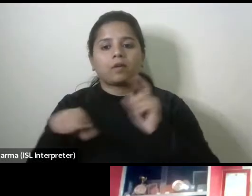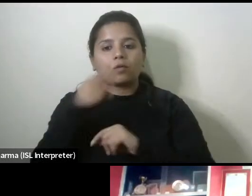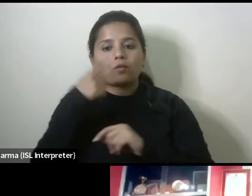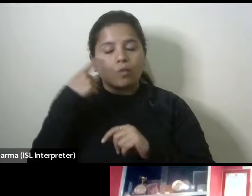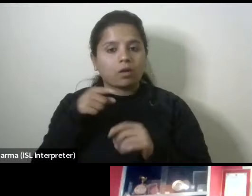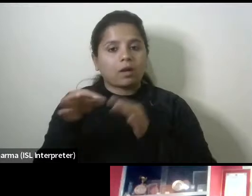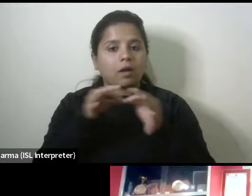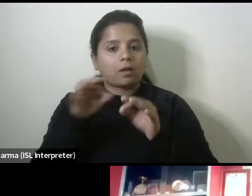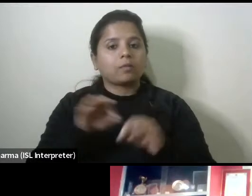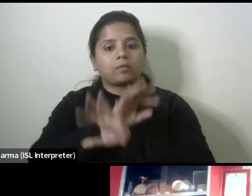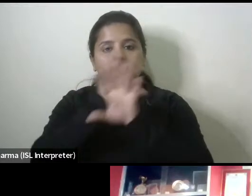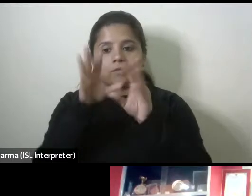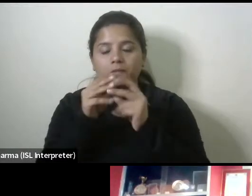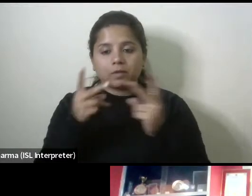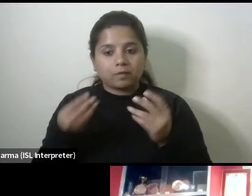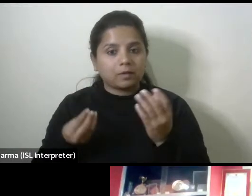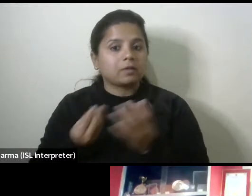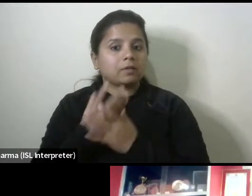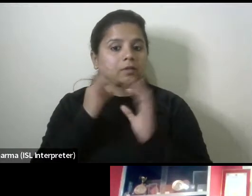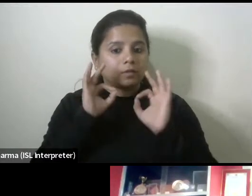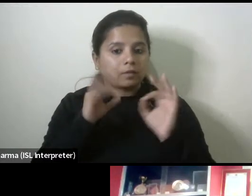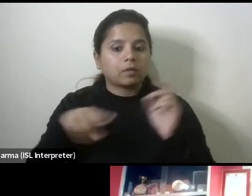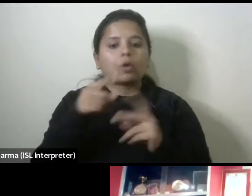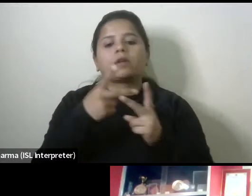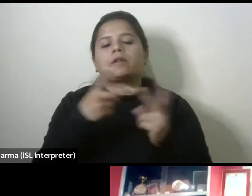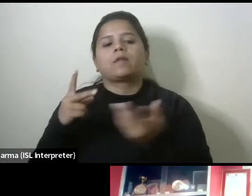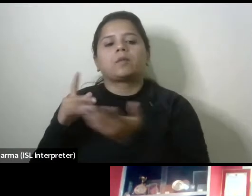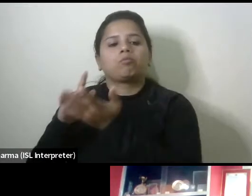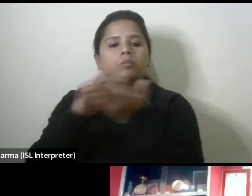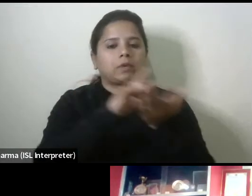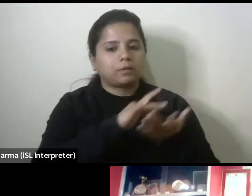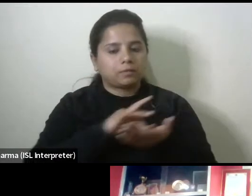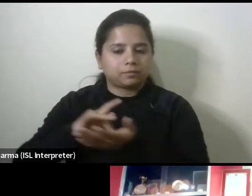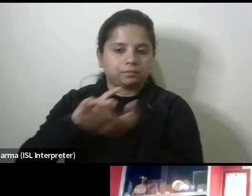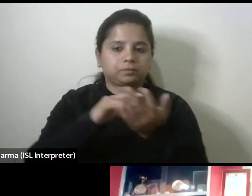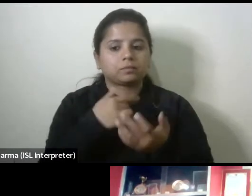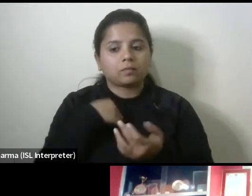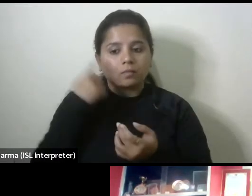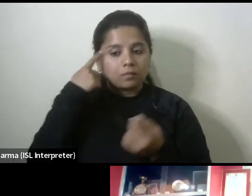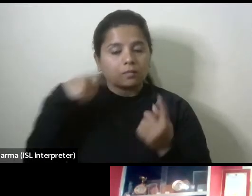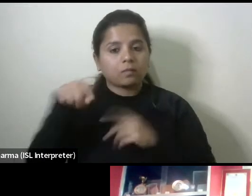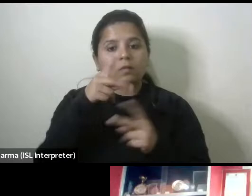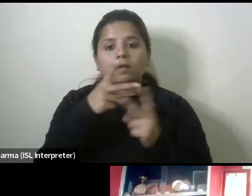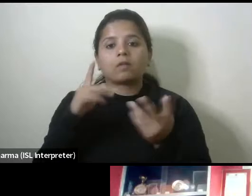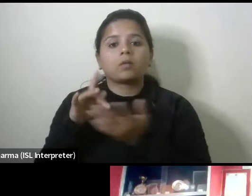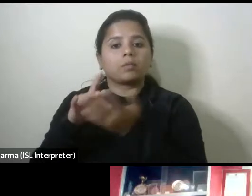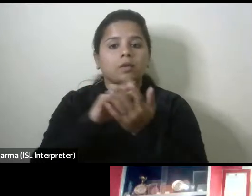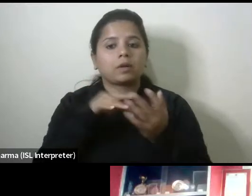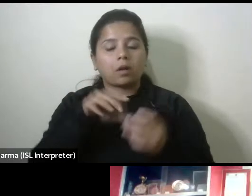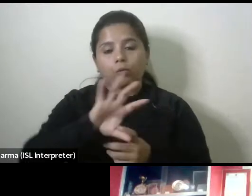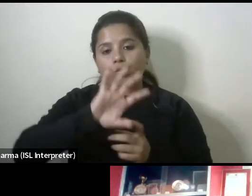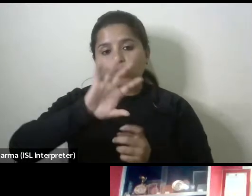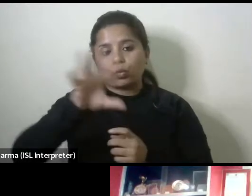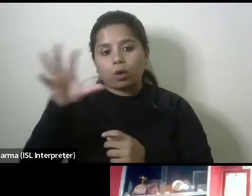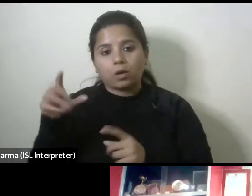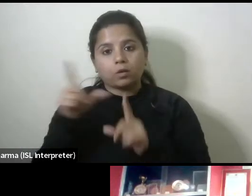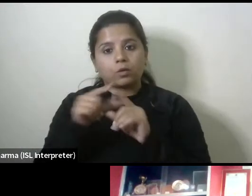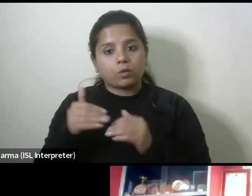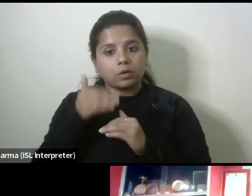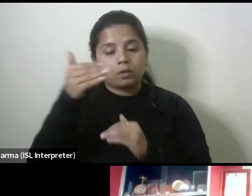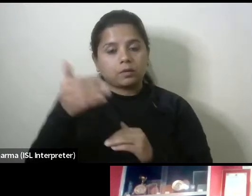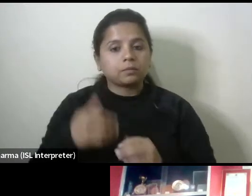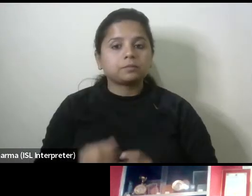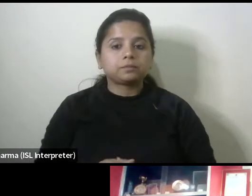wonderful initiatives uh at two different part of the at two different parts of the uh country uh with this